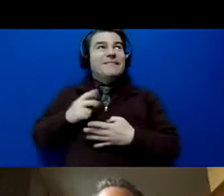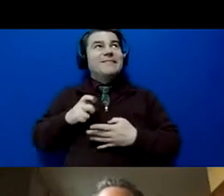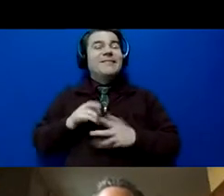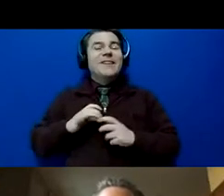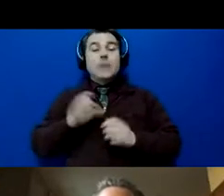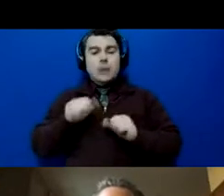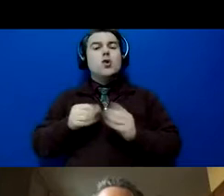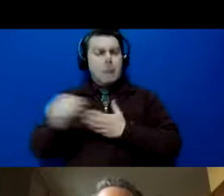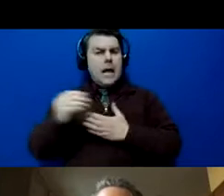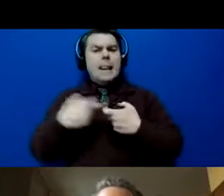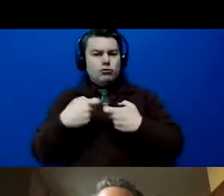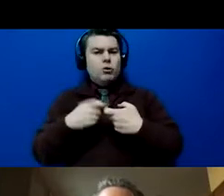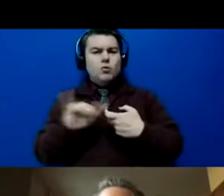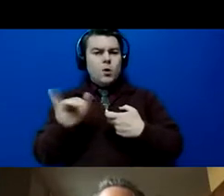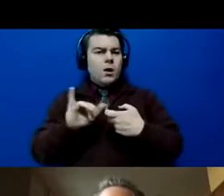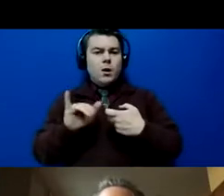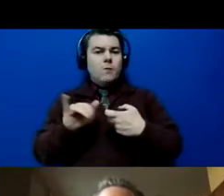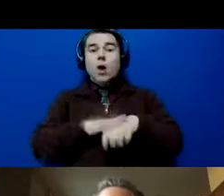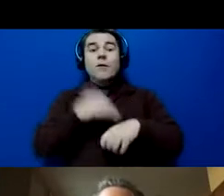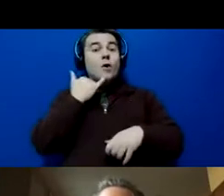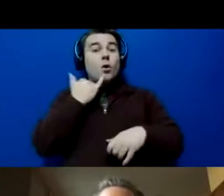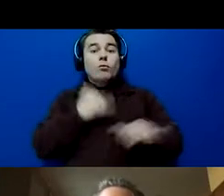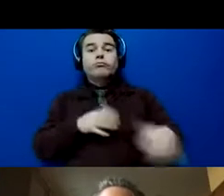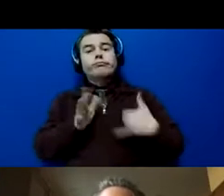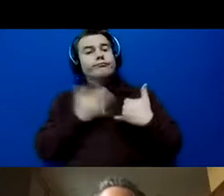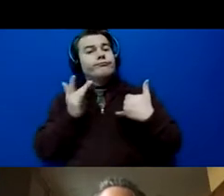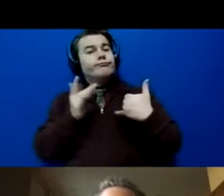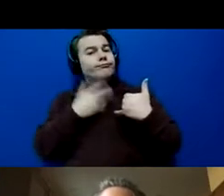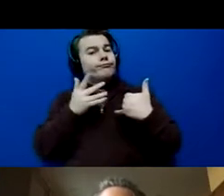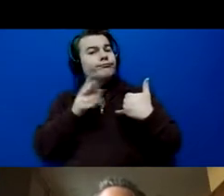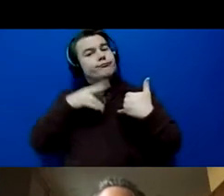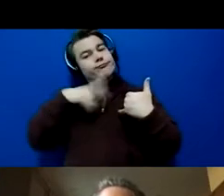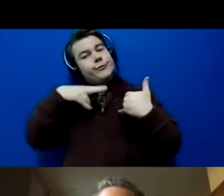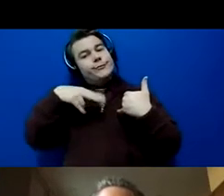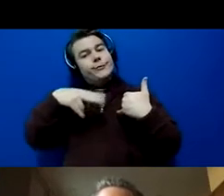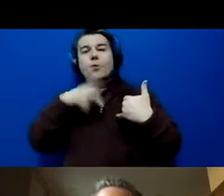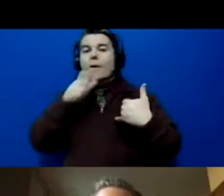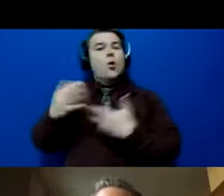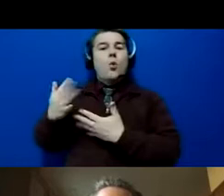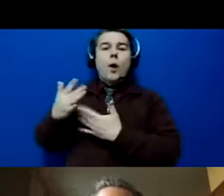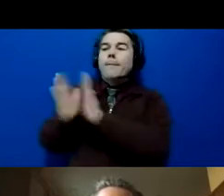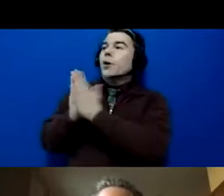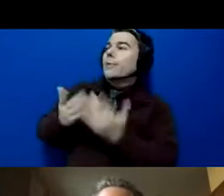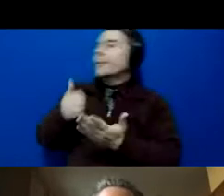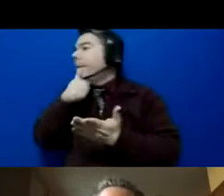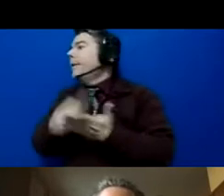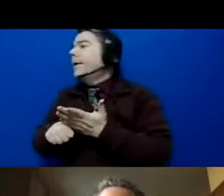which is so nice because it can just be right on your phone. You don't have to wait for a book to arrive in the mail unless